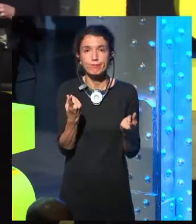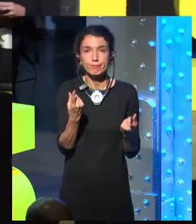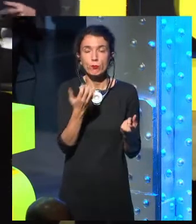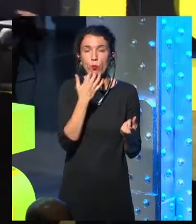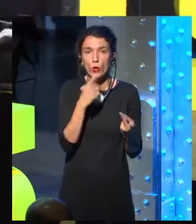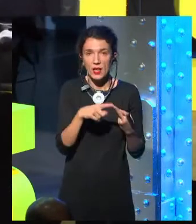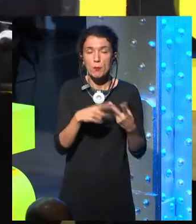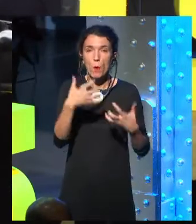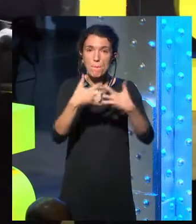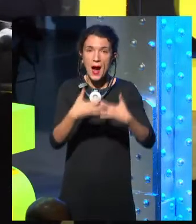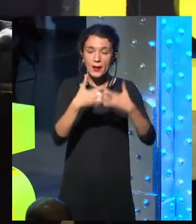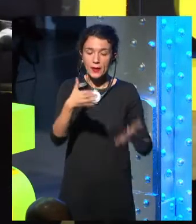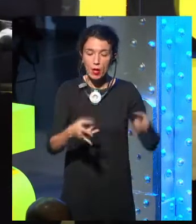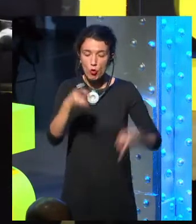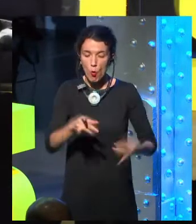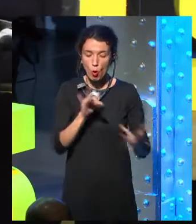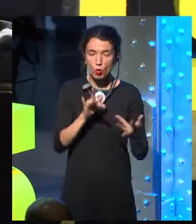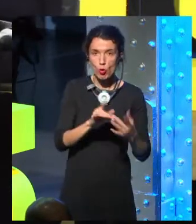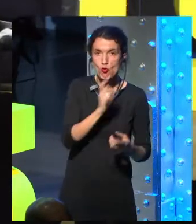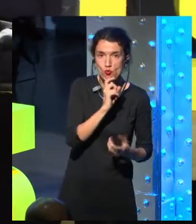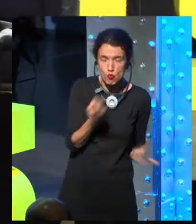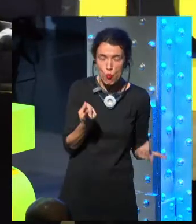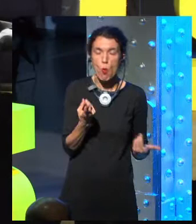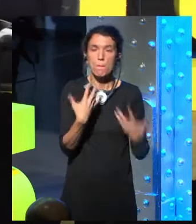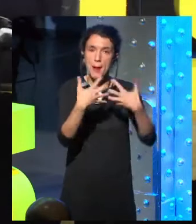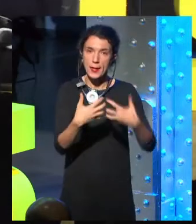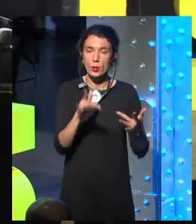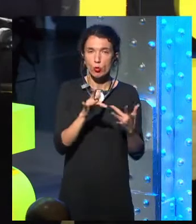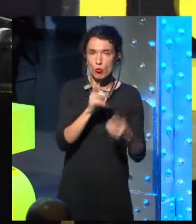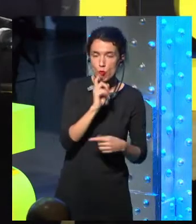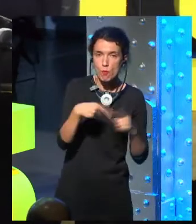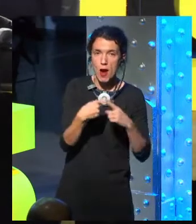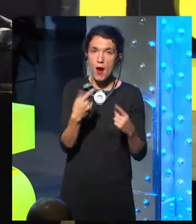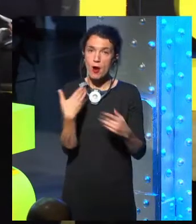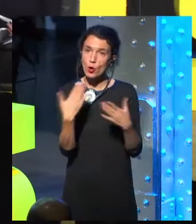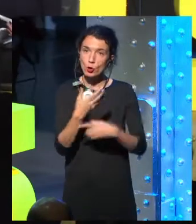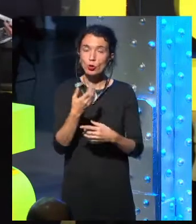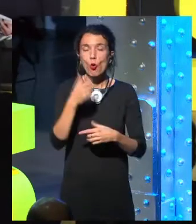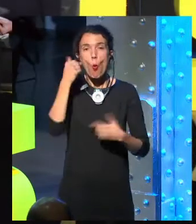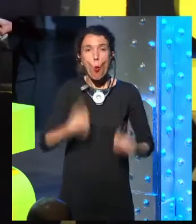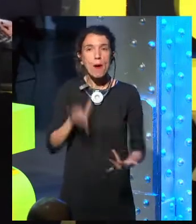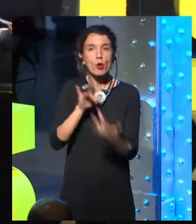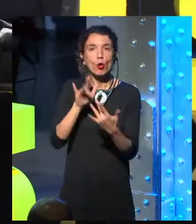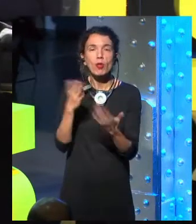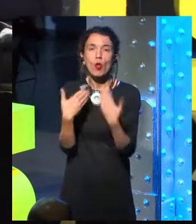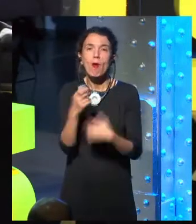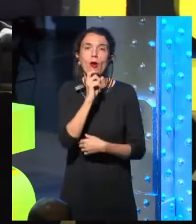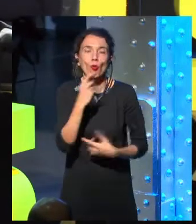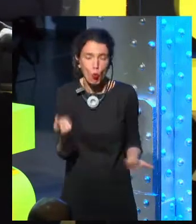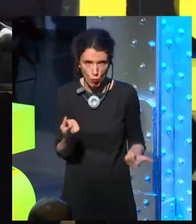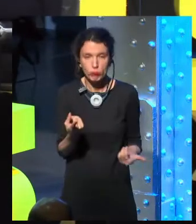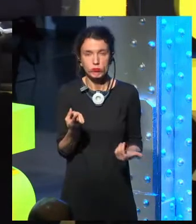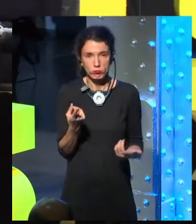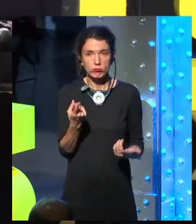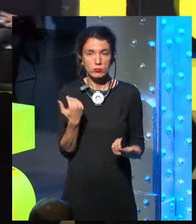ethics, how we face or how we manage machines, how we relate with machines, and how we talk among each